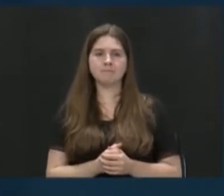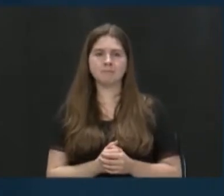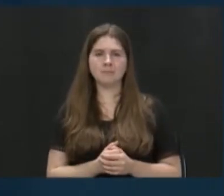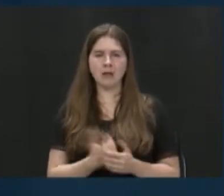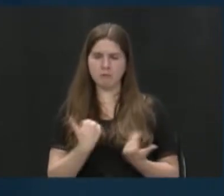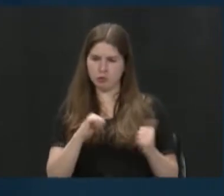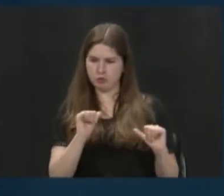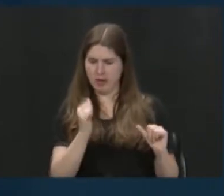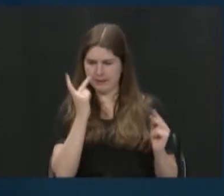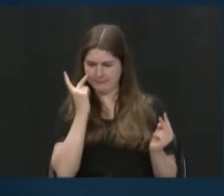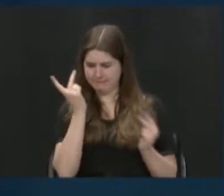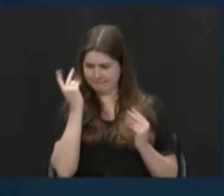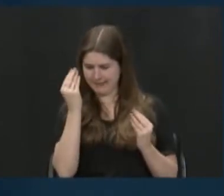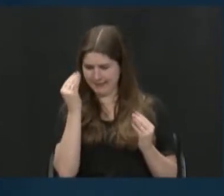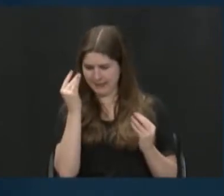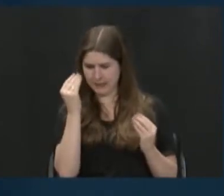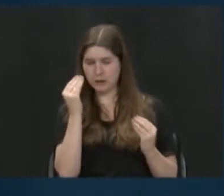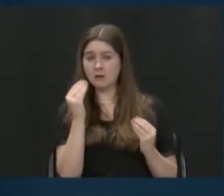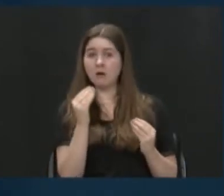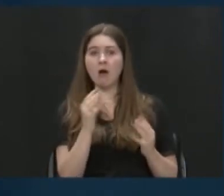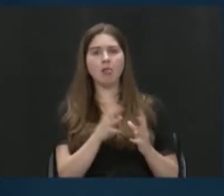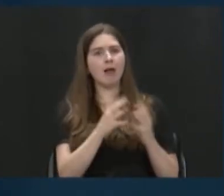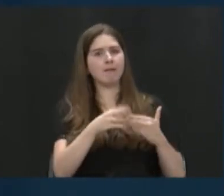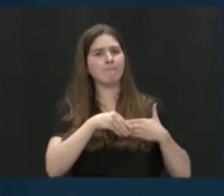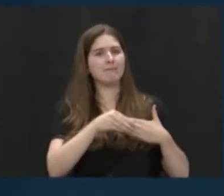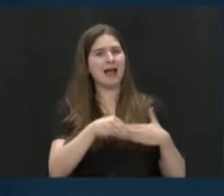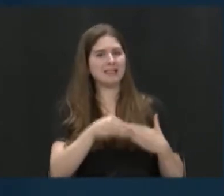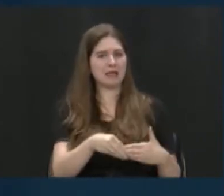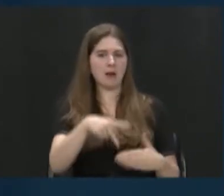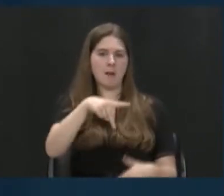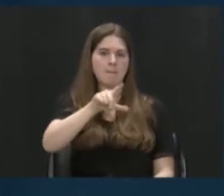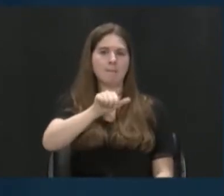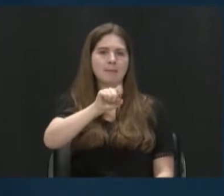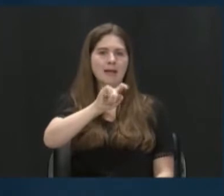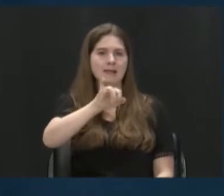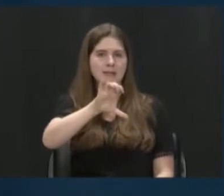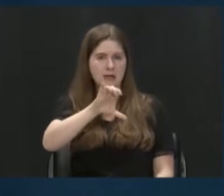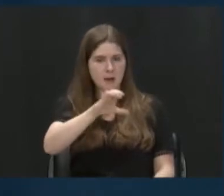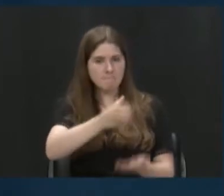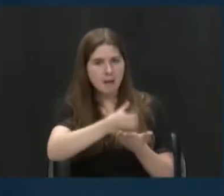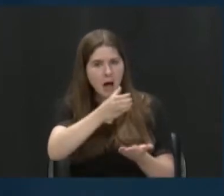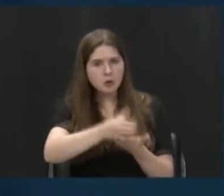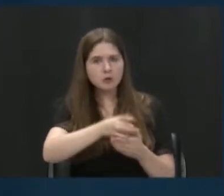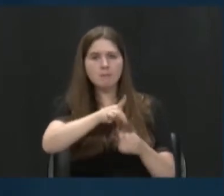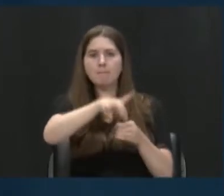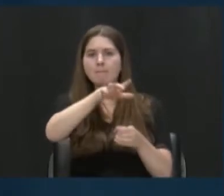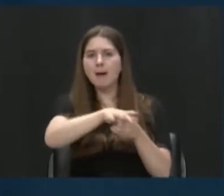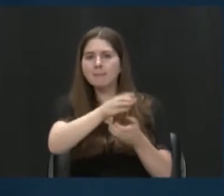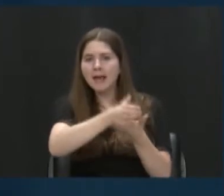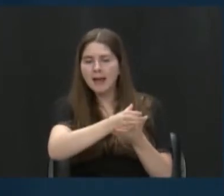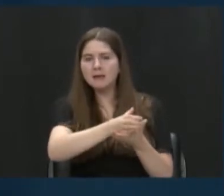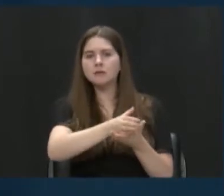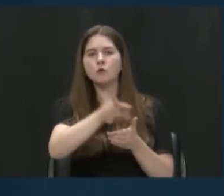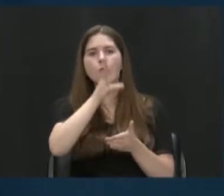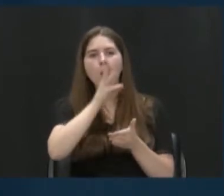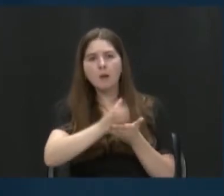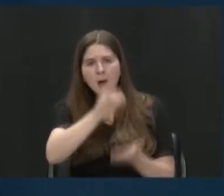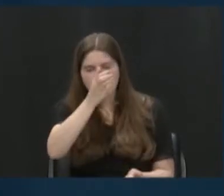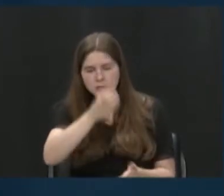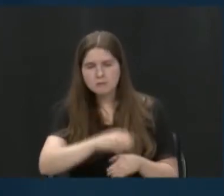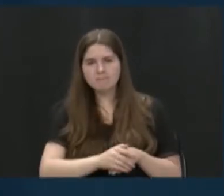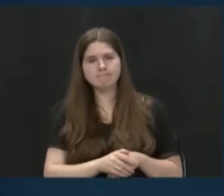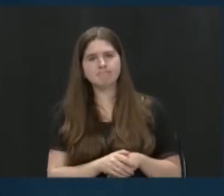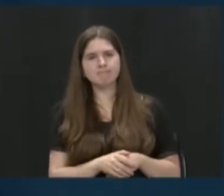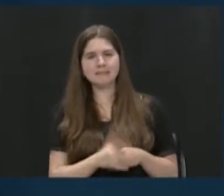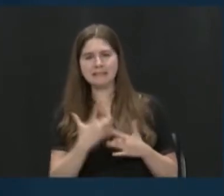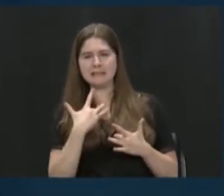I'm trying to think what other, a lot of plastic, just like plastic bottles, soda cans, water bottles. Most